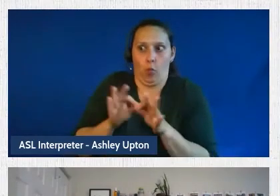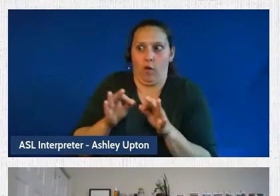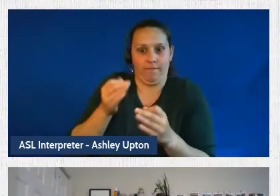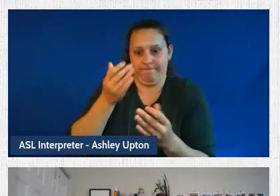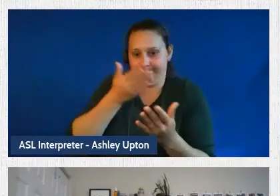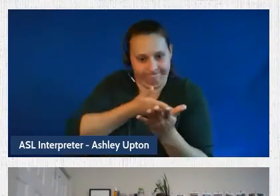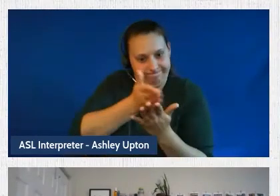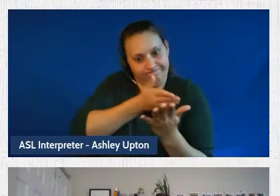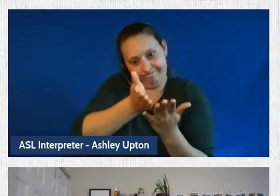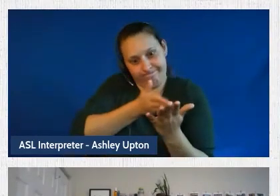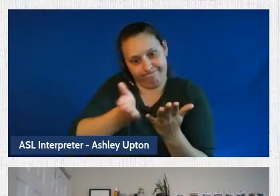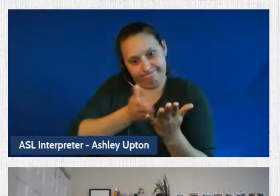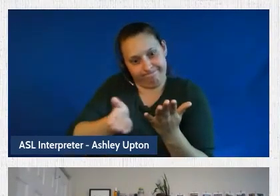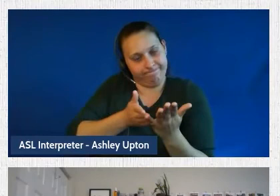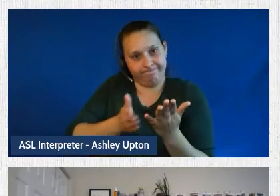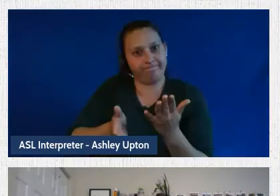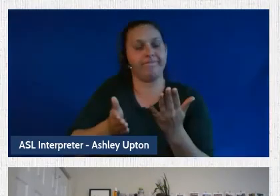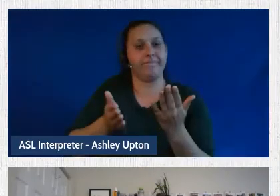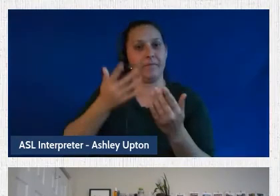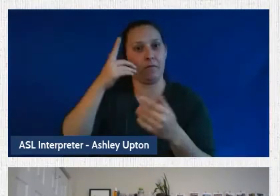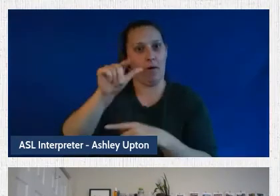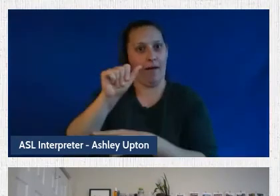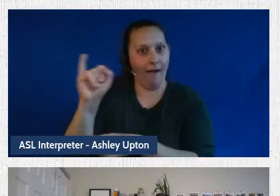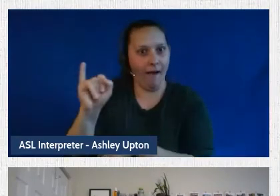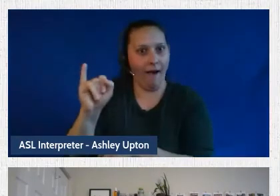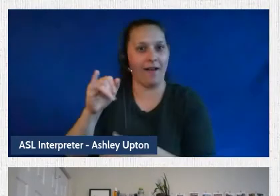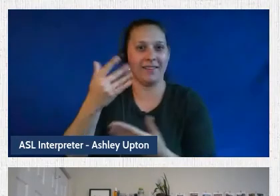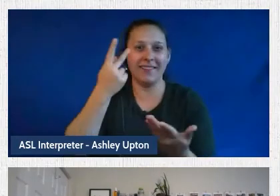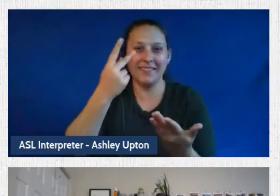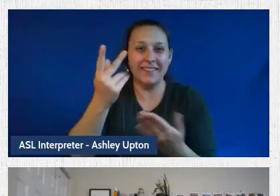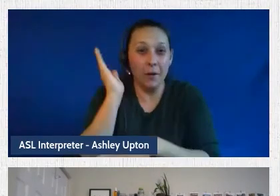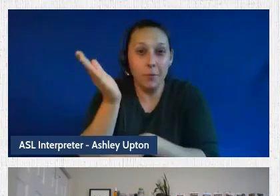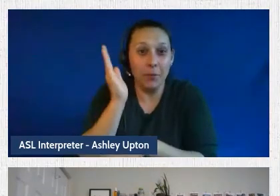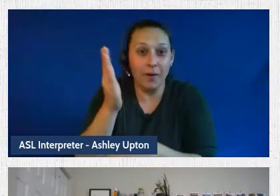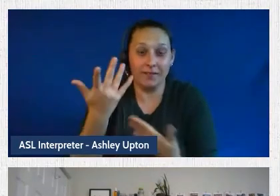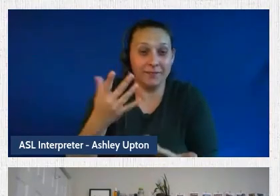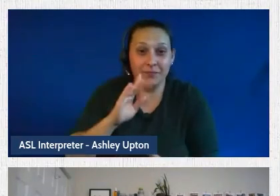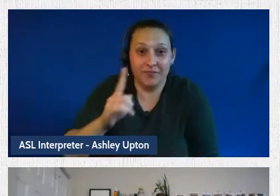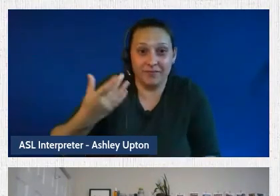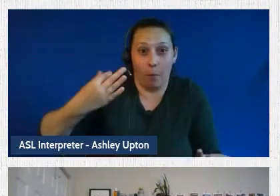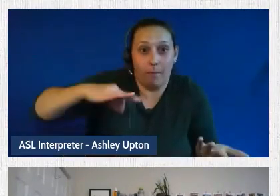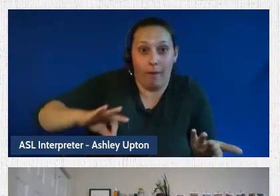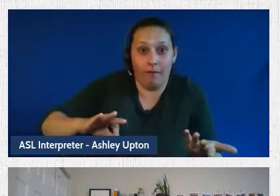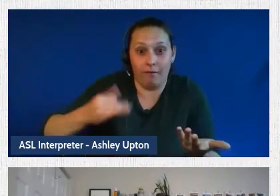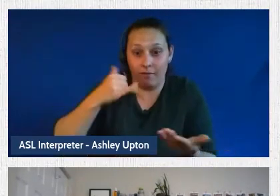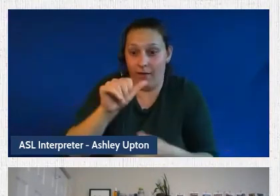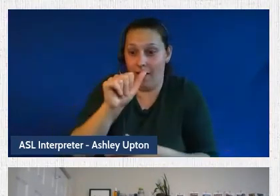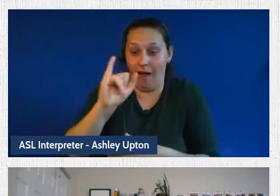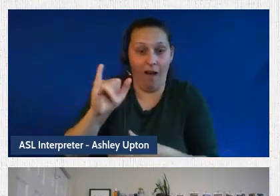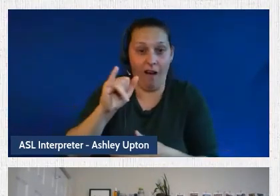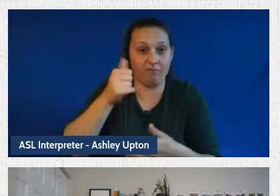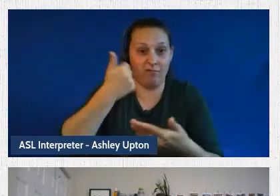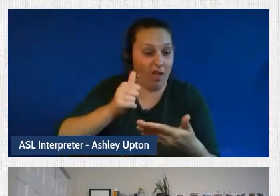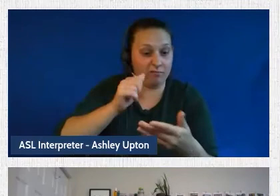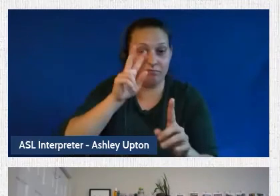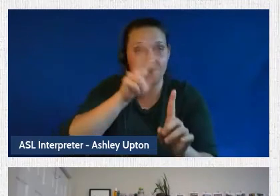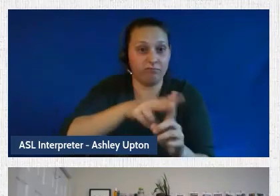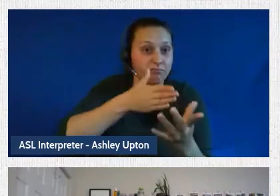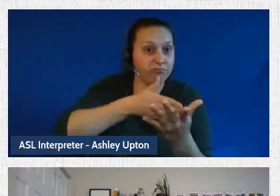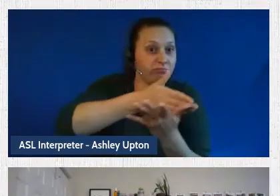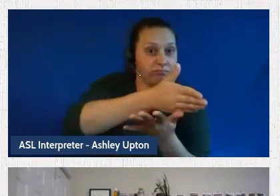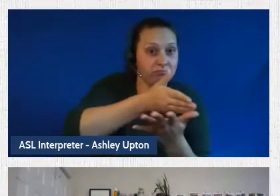AI could touch because, you know, as we've shown through our presentations, there's tremendous benefit in applying AI to areas of law that you might not think